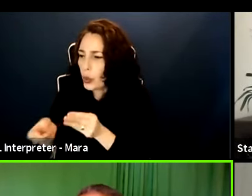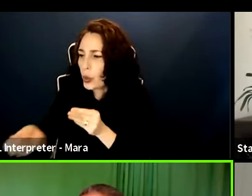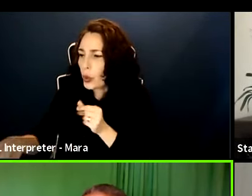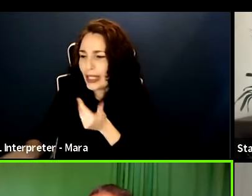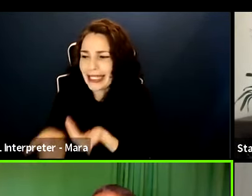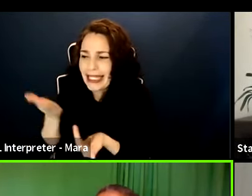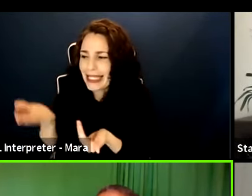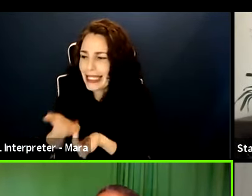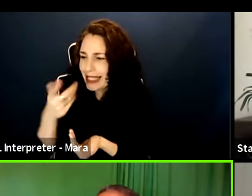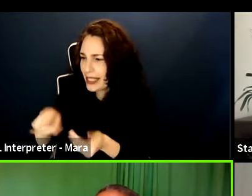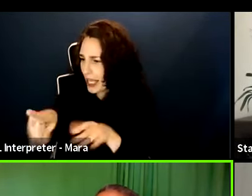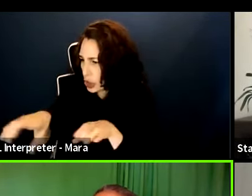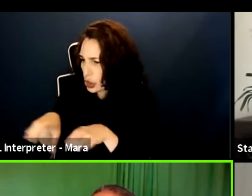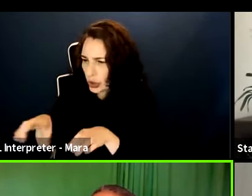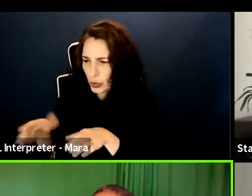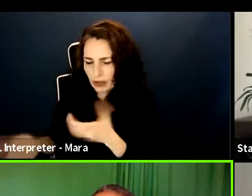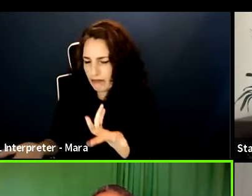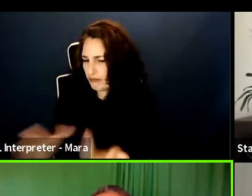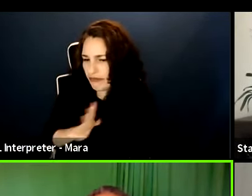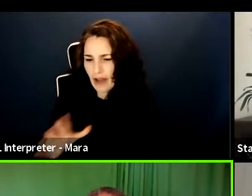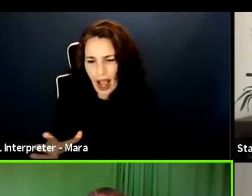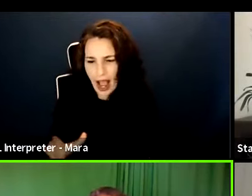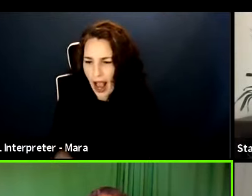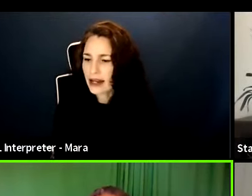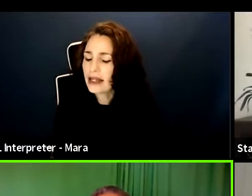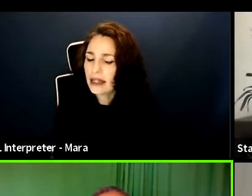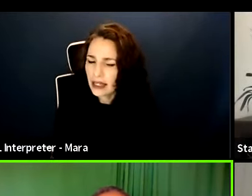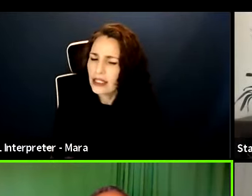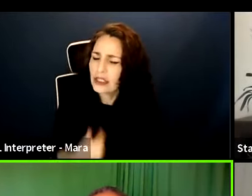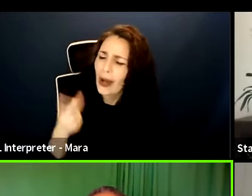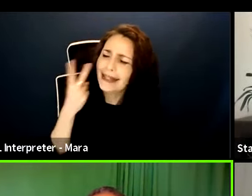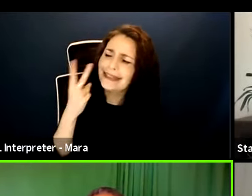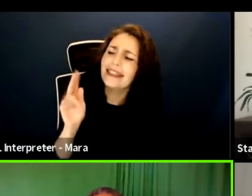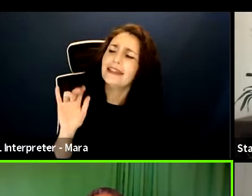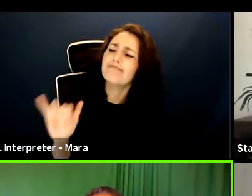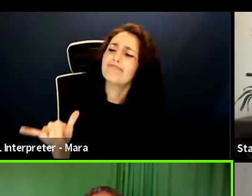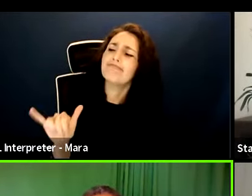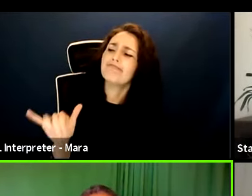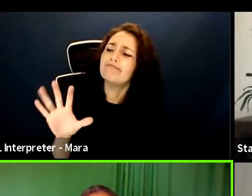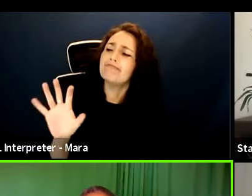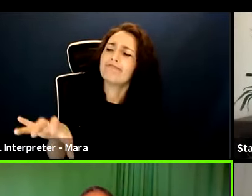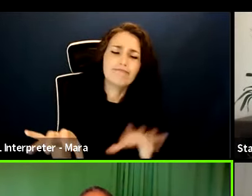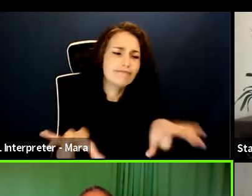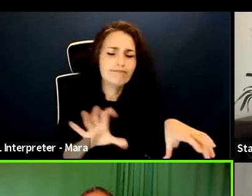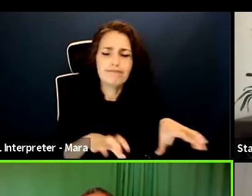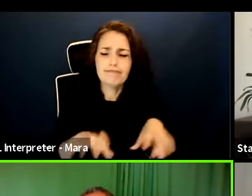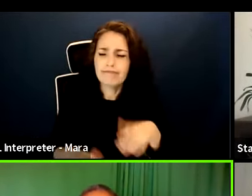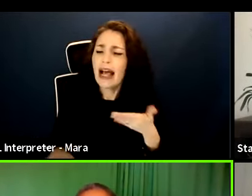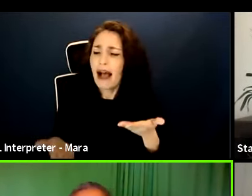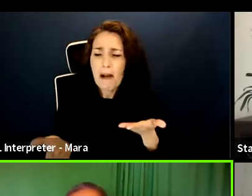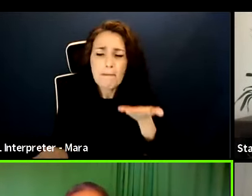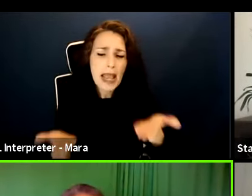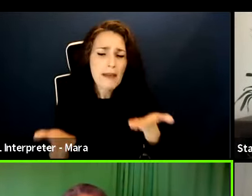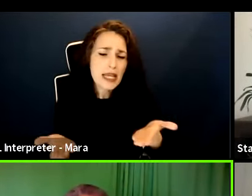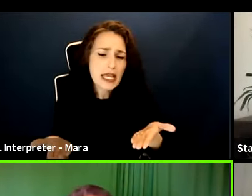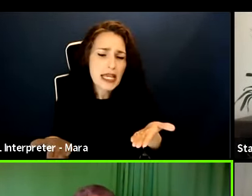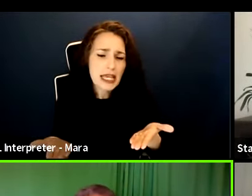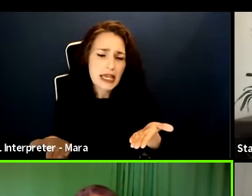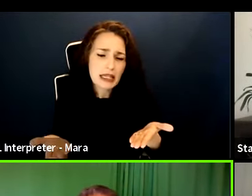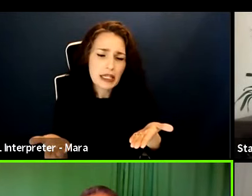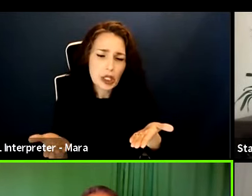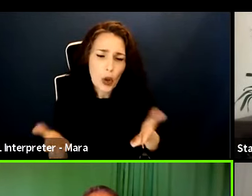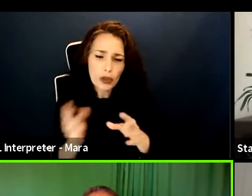And I see other performers in my region that are just making, I guess you'd call it COVID